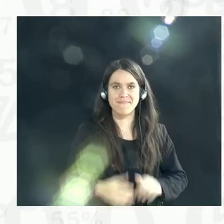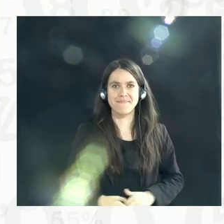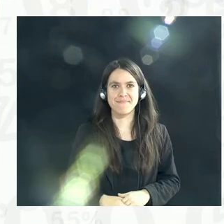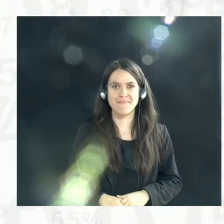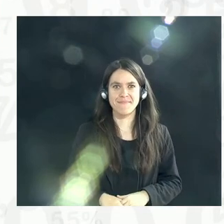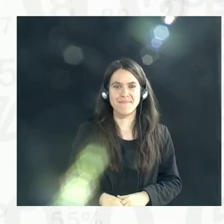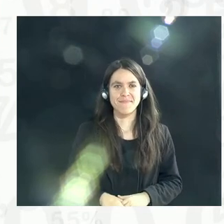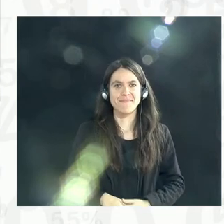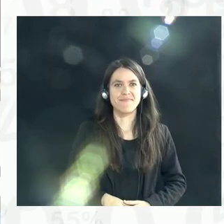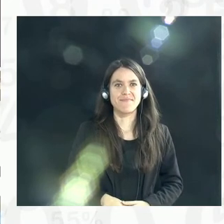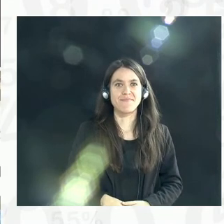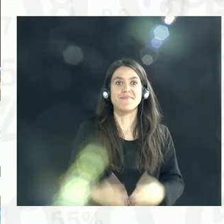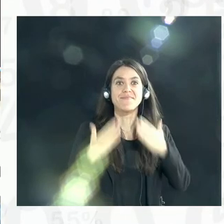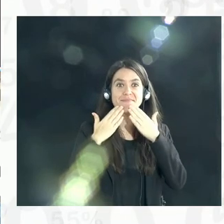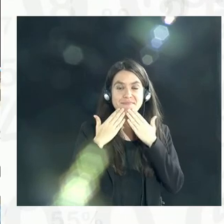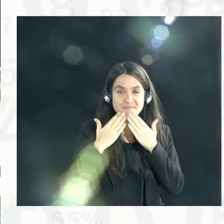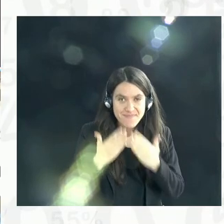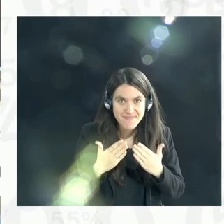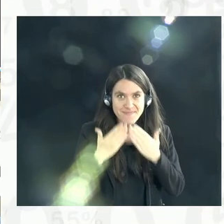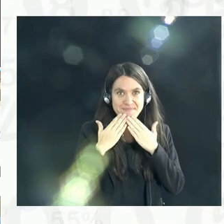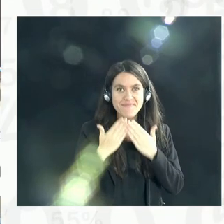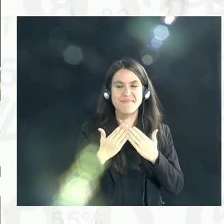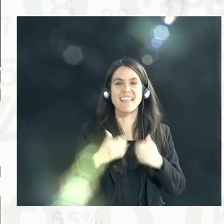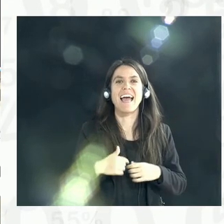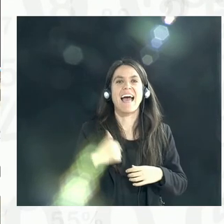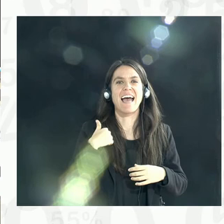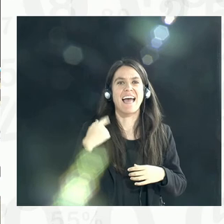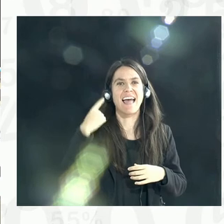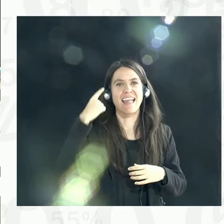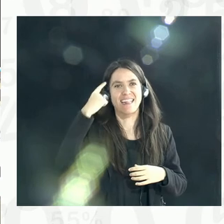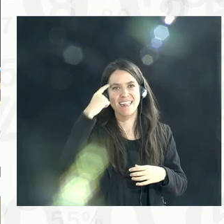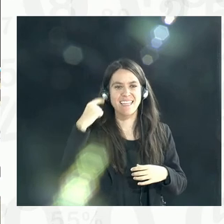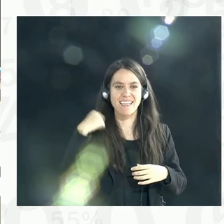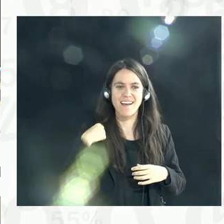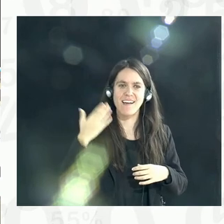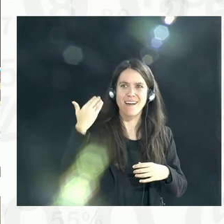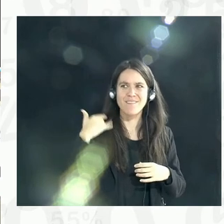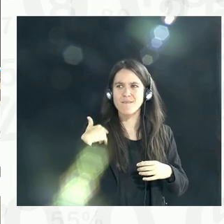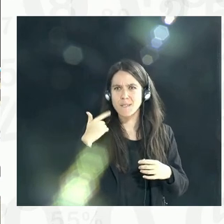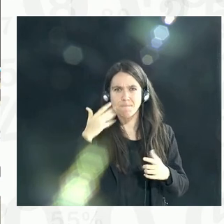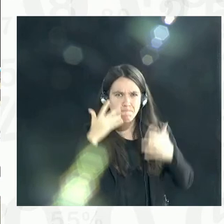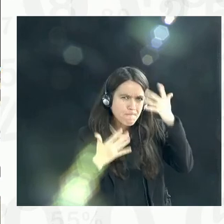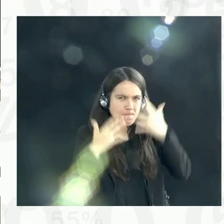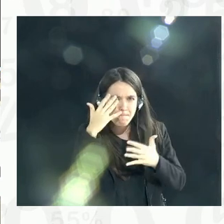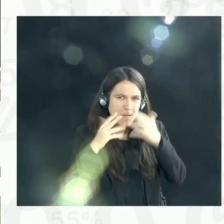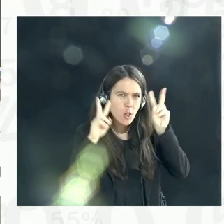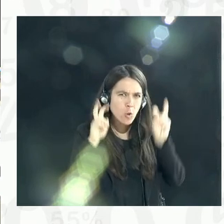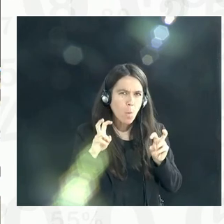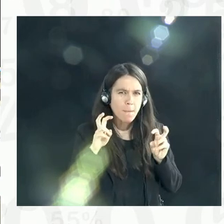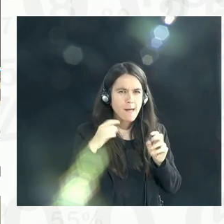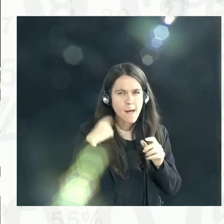Mosepa? Thank you very much. I think when I started making my remarks, I did touch on that. And